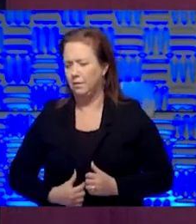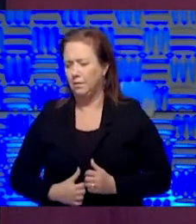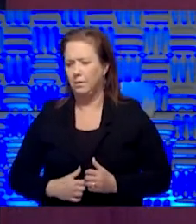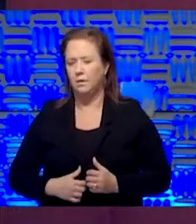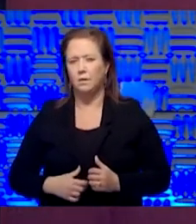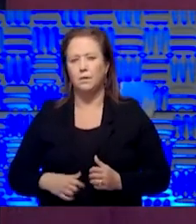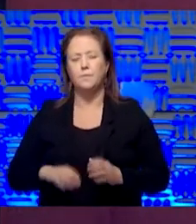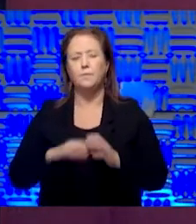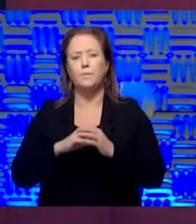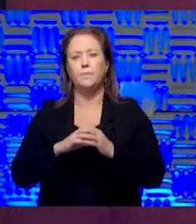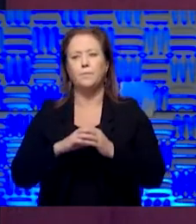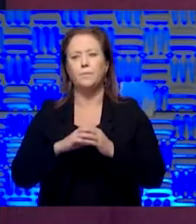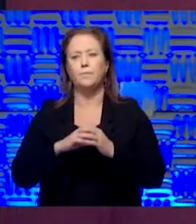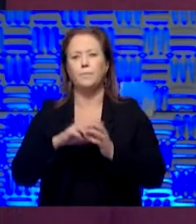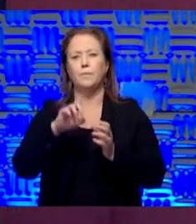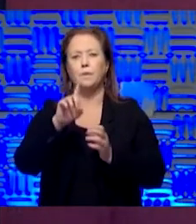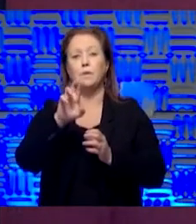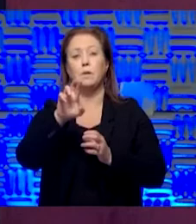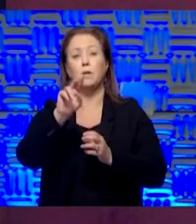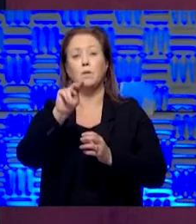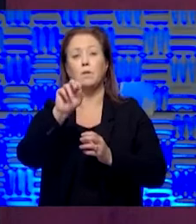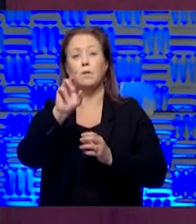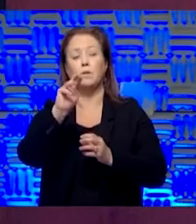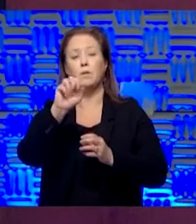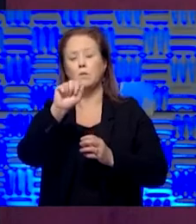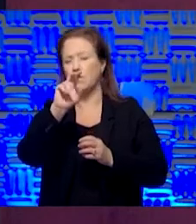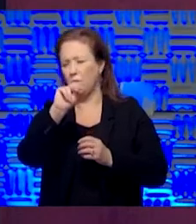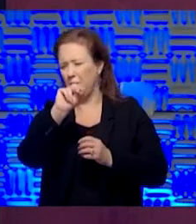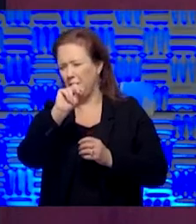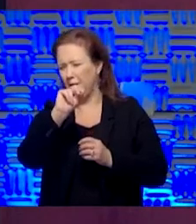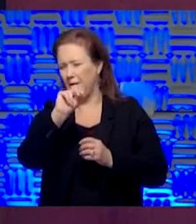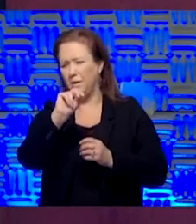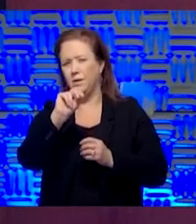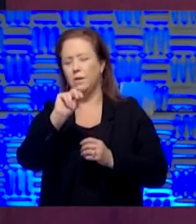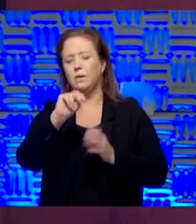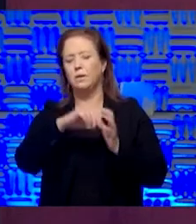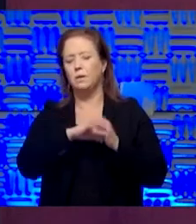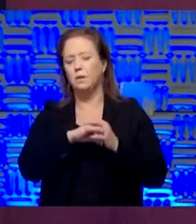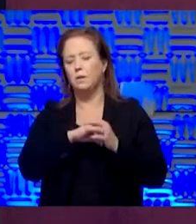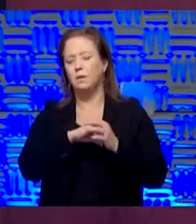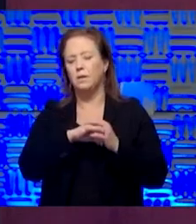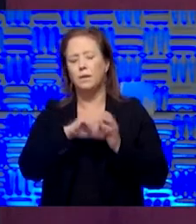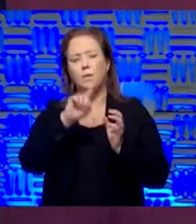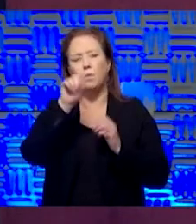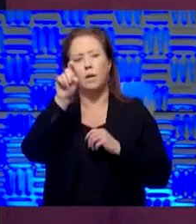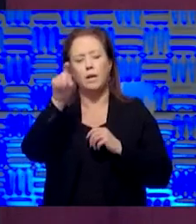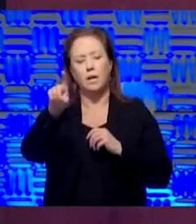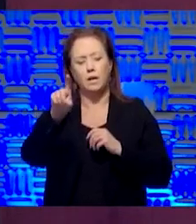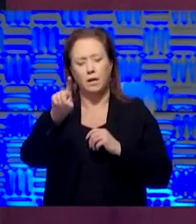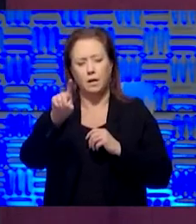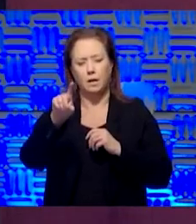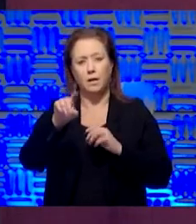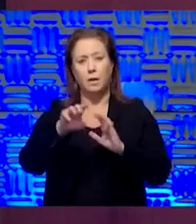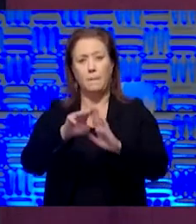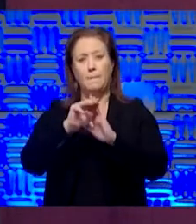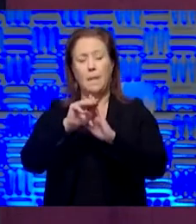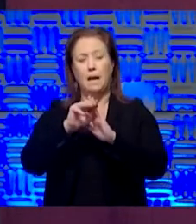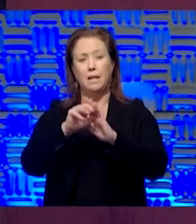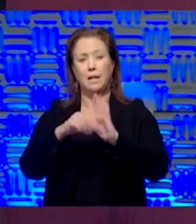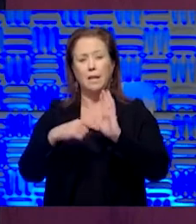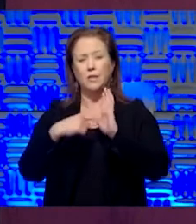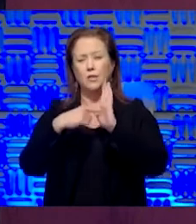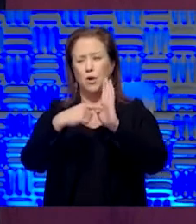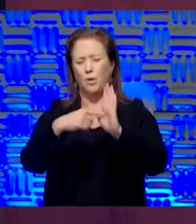Hi, this is for Dr. Norman. This is, uh, my name is Jackson over here with Cake News. I would, you mentioned how modeling is showing the